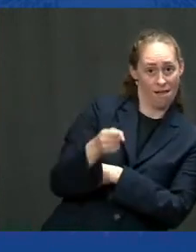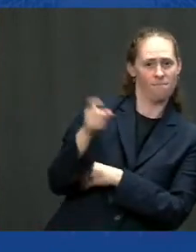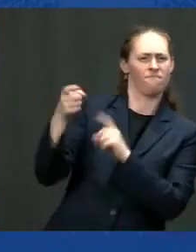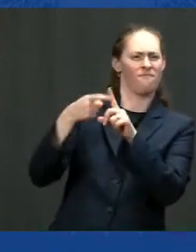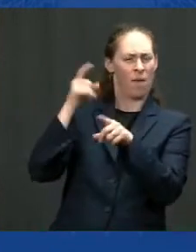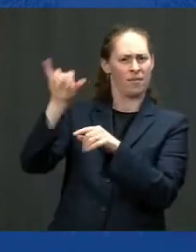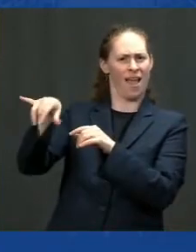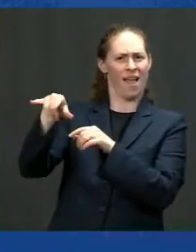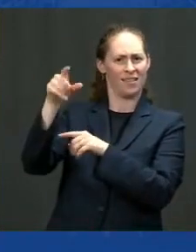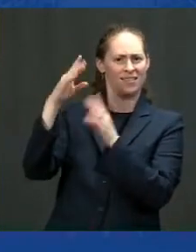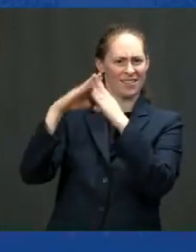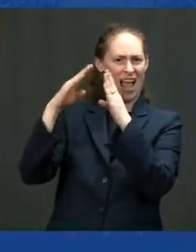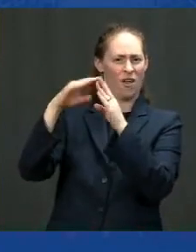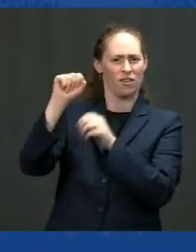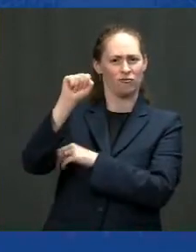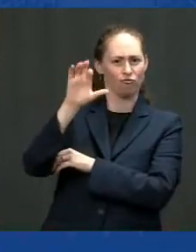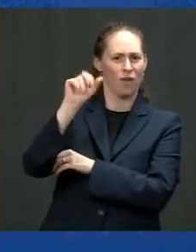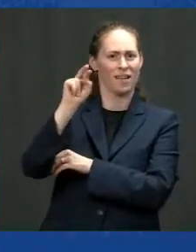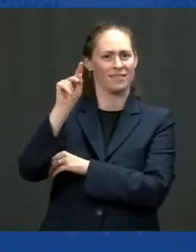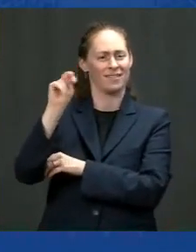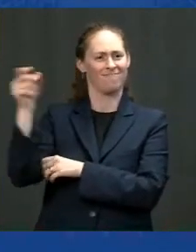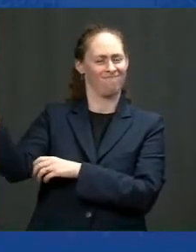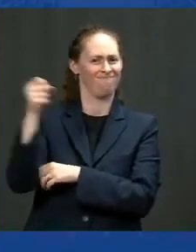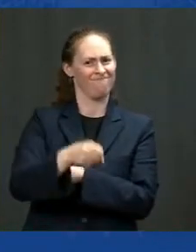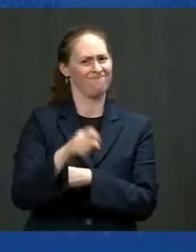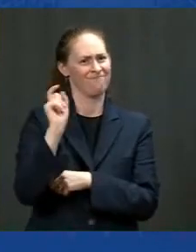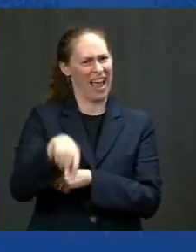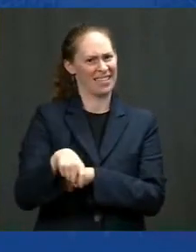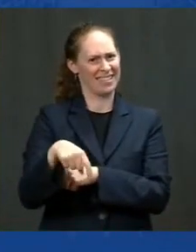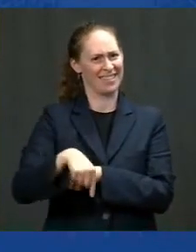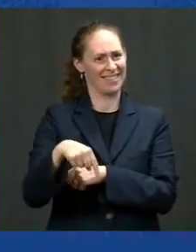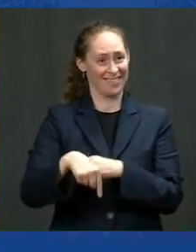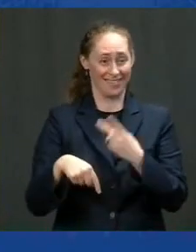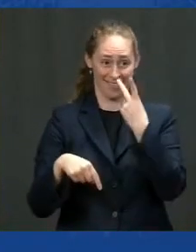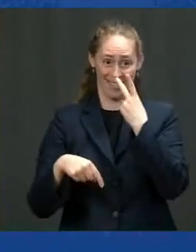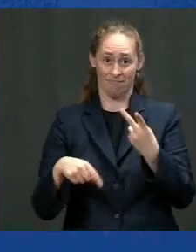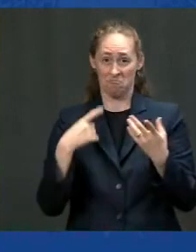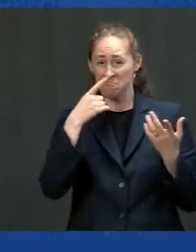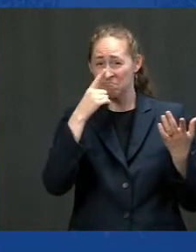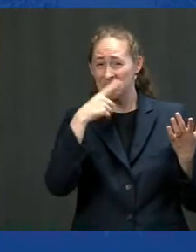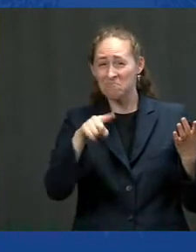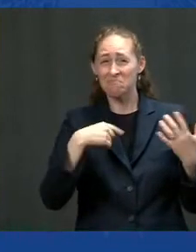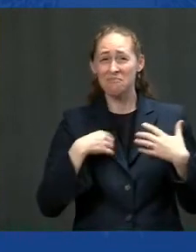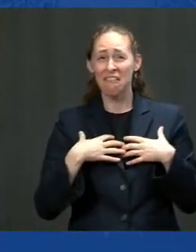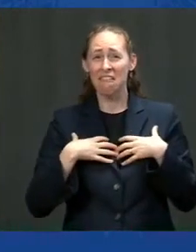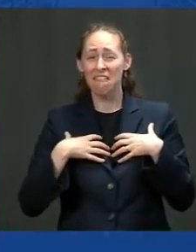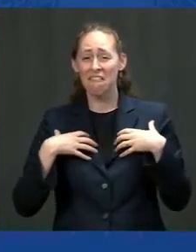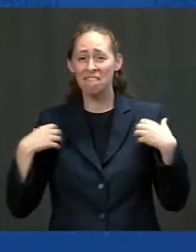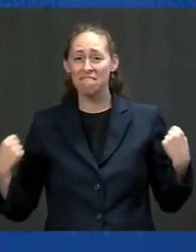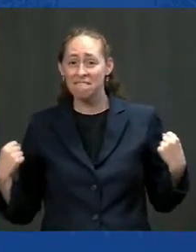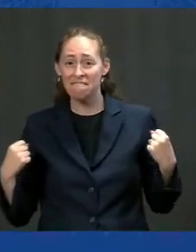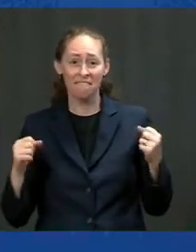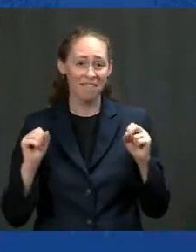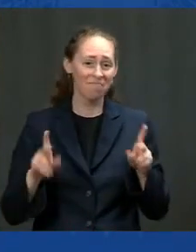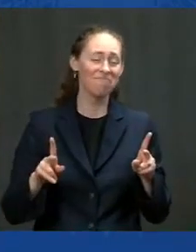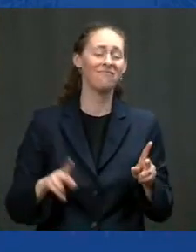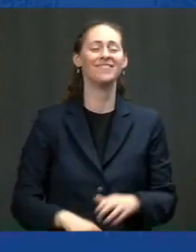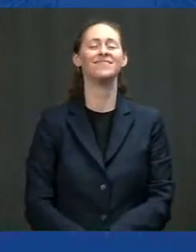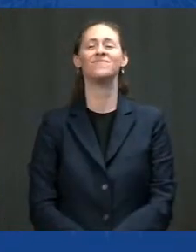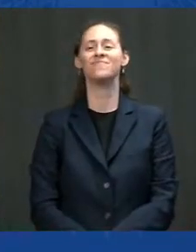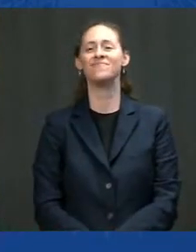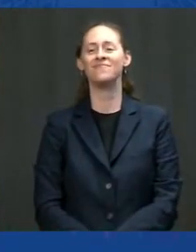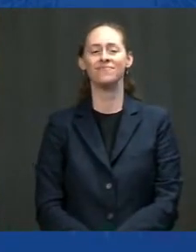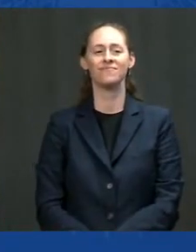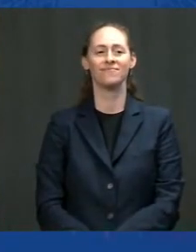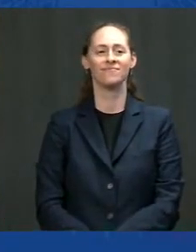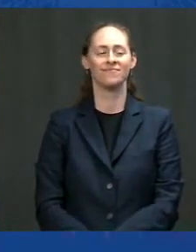mind if i take my coat off i'm going to take my coat off you know uh and folks uh we're